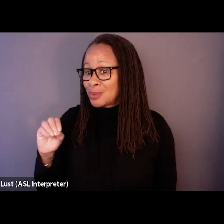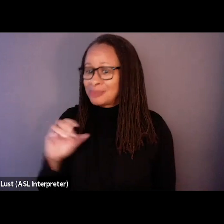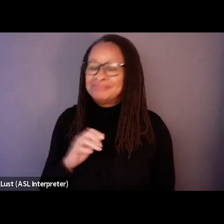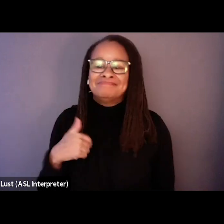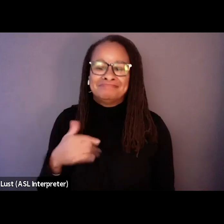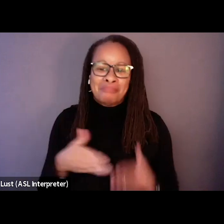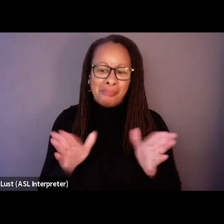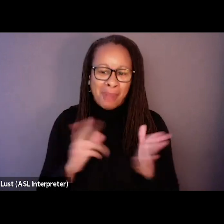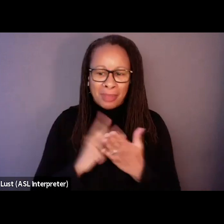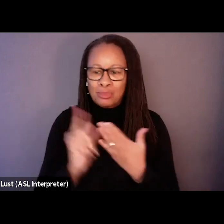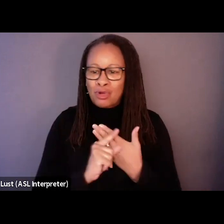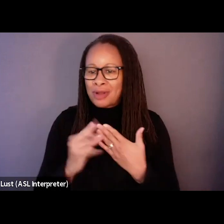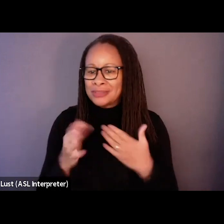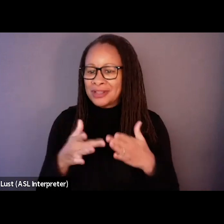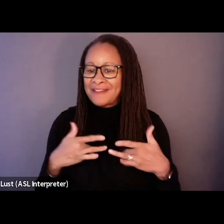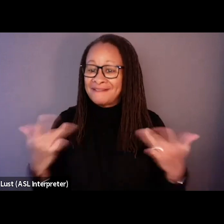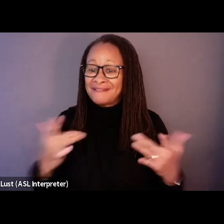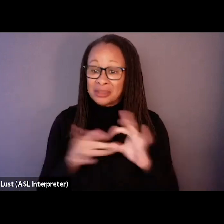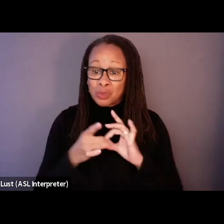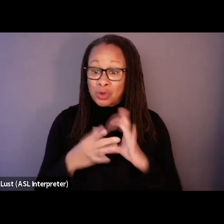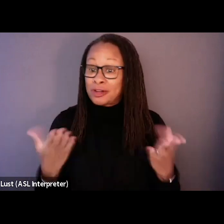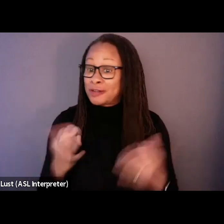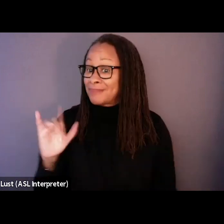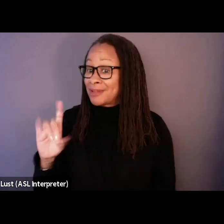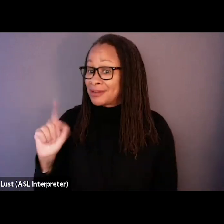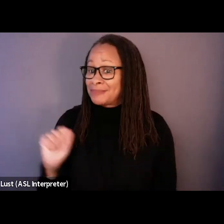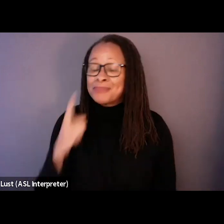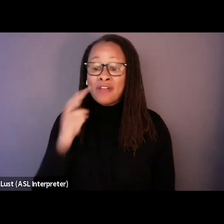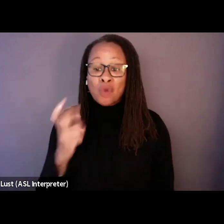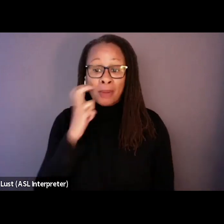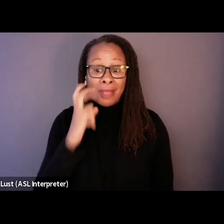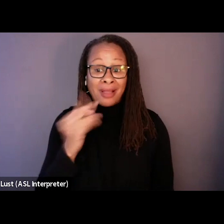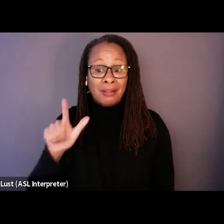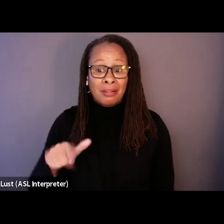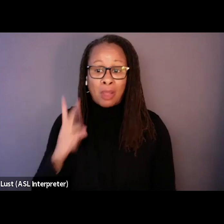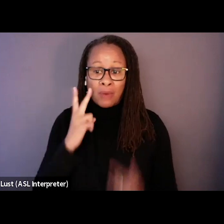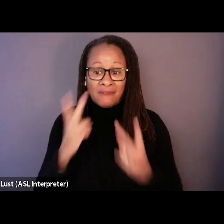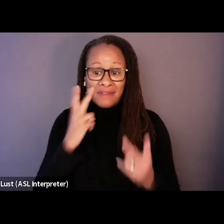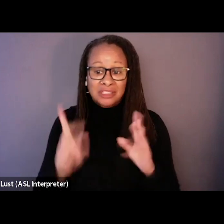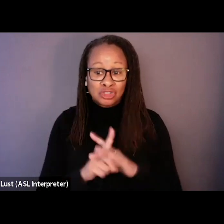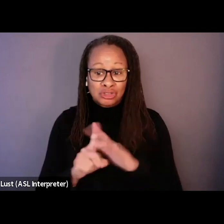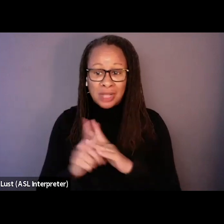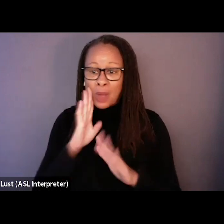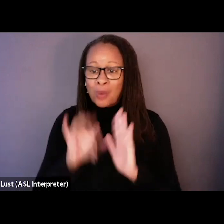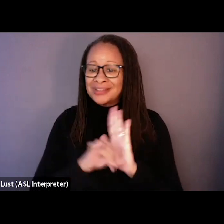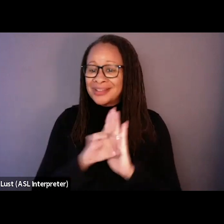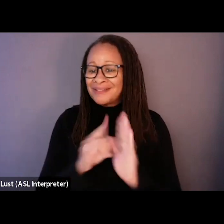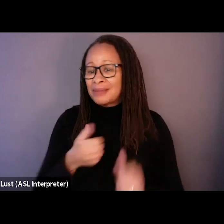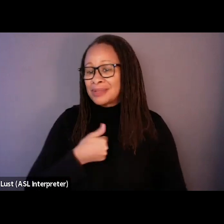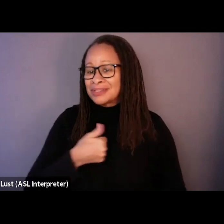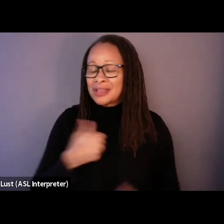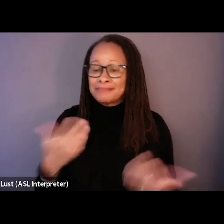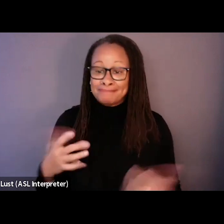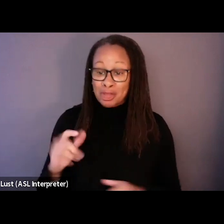the Public Programs and Events Coordinator here at IDA. For our blind and low vision attendees, I'm going to identify myself. I